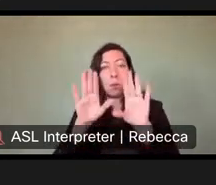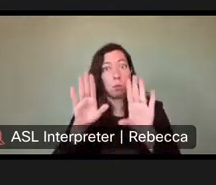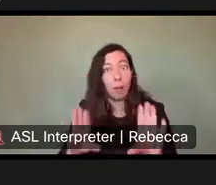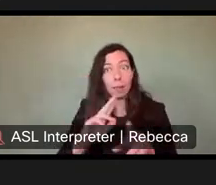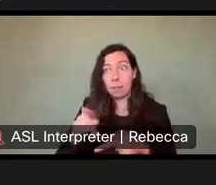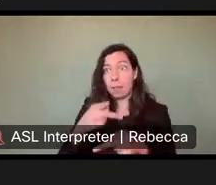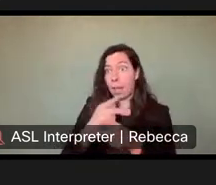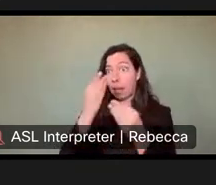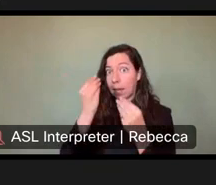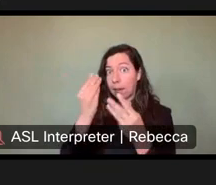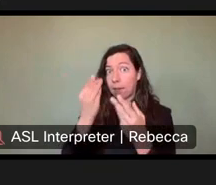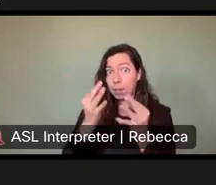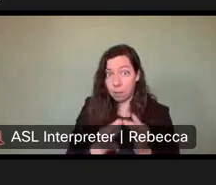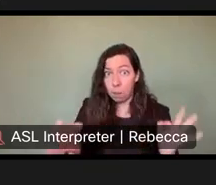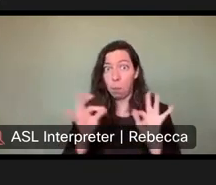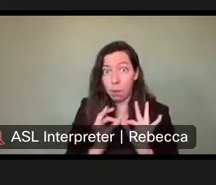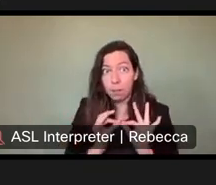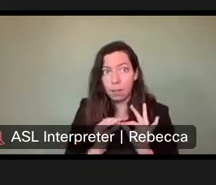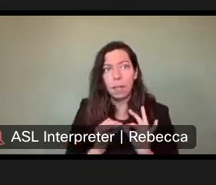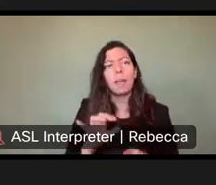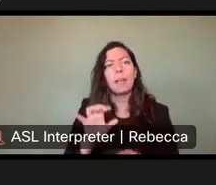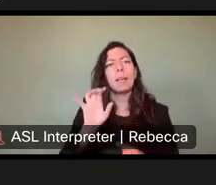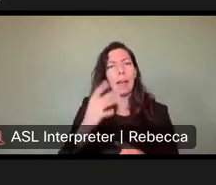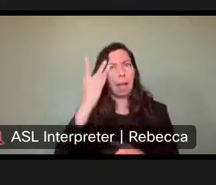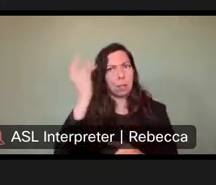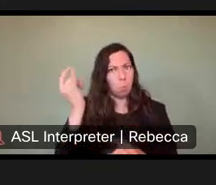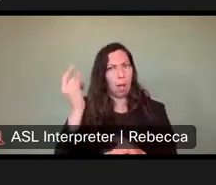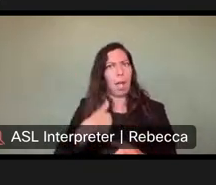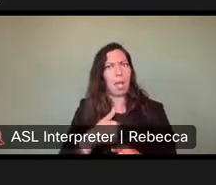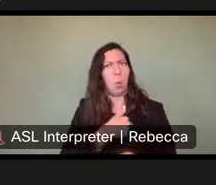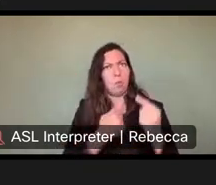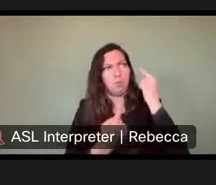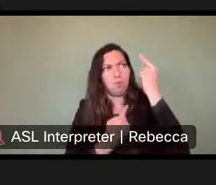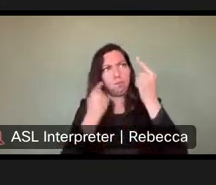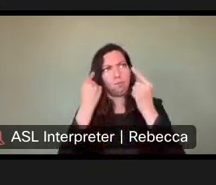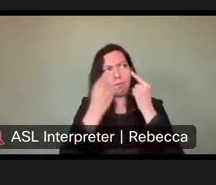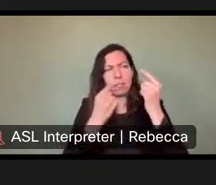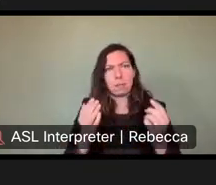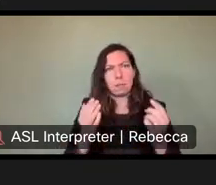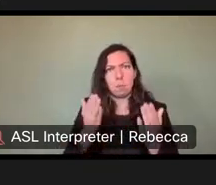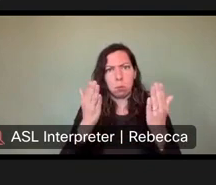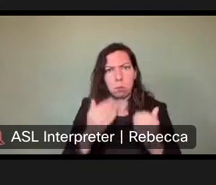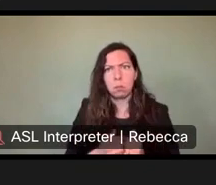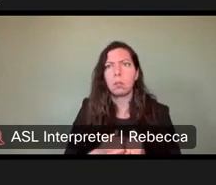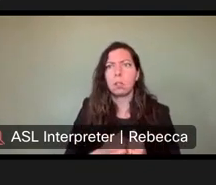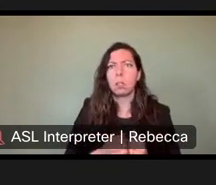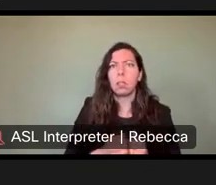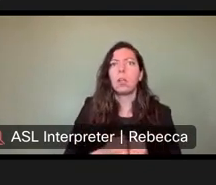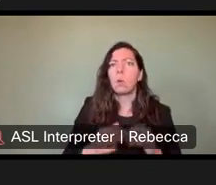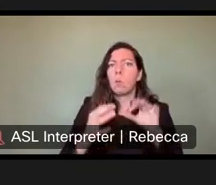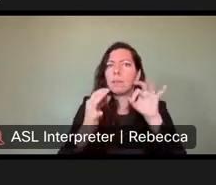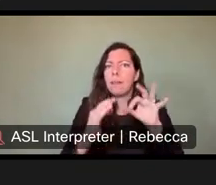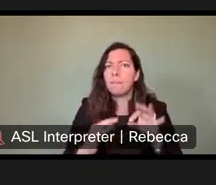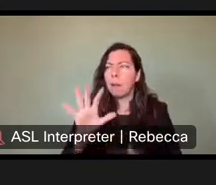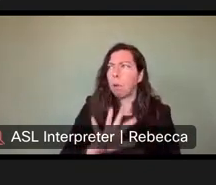that's precisely why we are considering this as part of our proposals. We get feedback from paddlecraft users across the